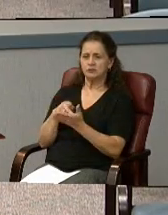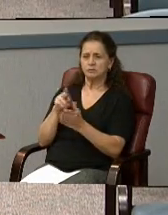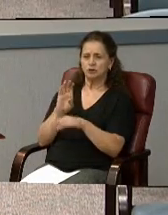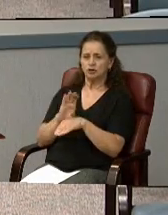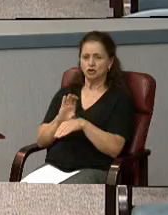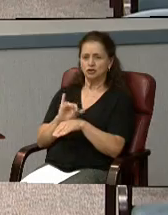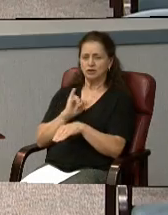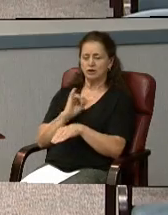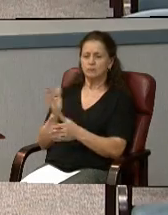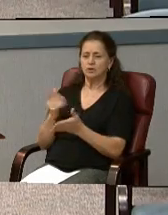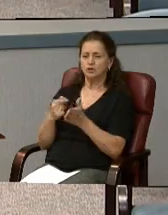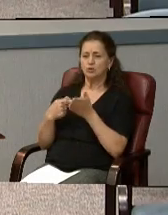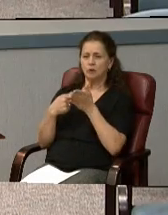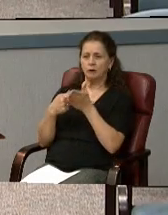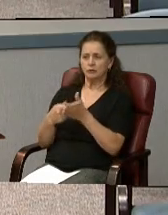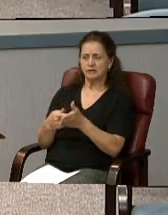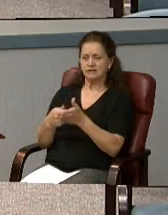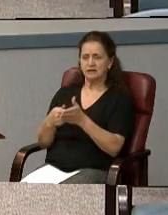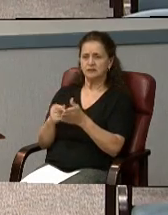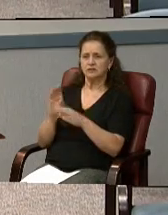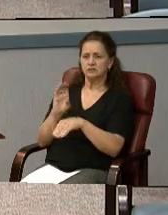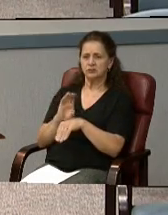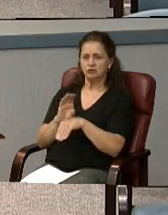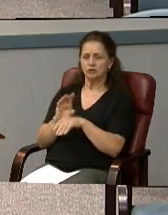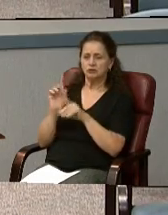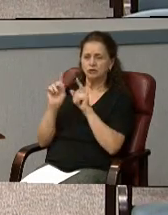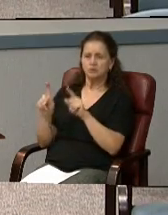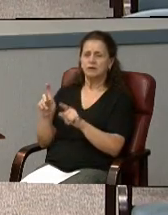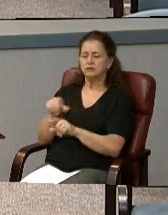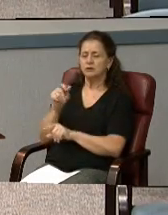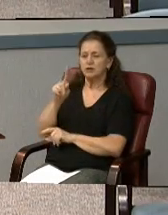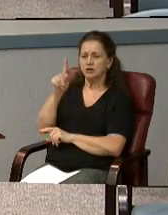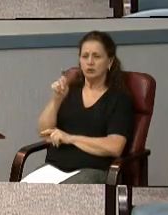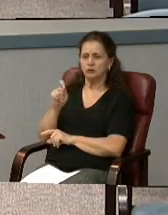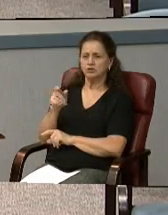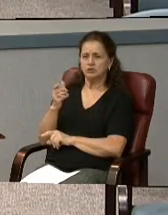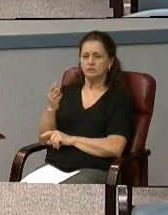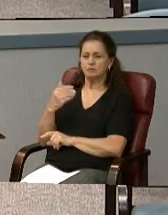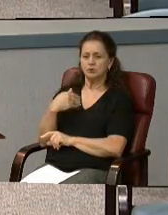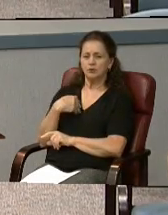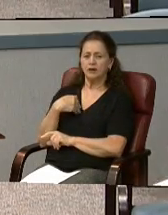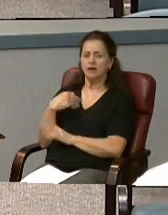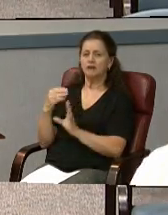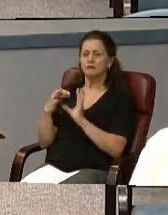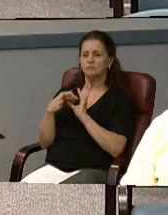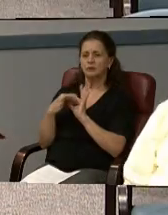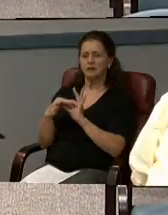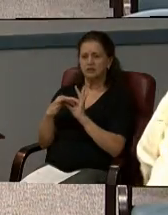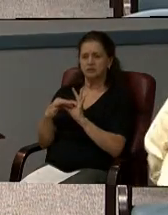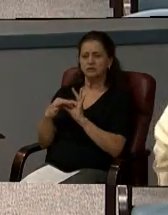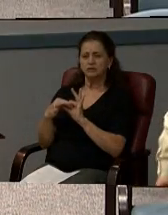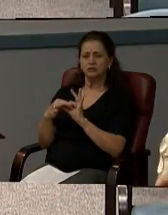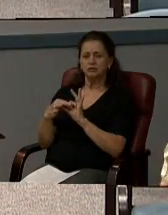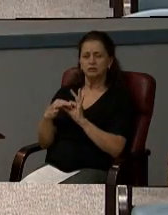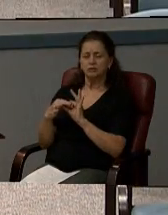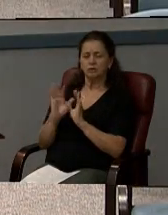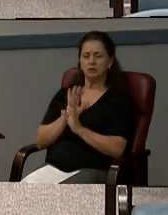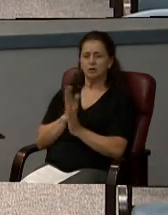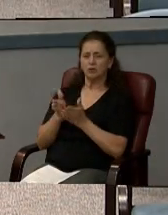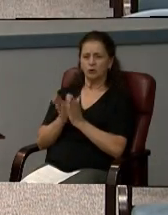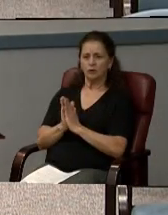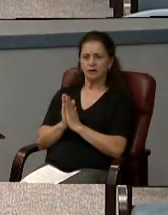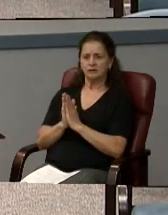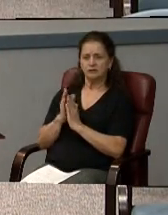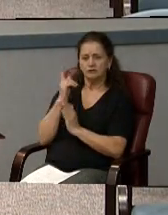am here as a representative of Oakland's Presbyterian to answer any questions you may have concerning our request for annexation into the City of Laurel.